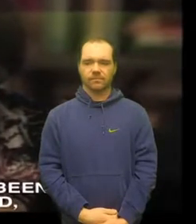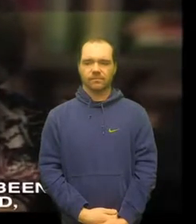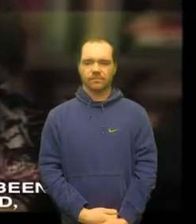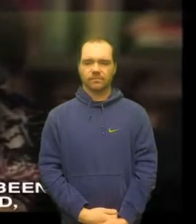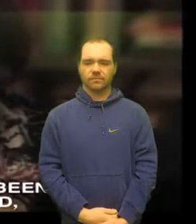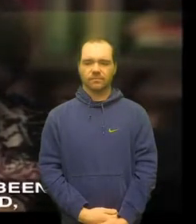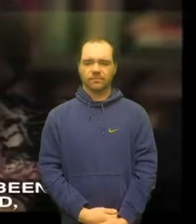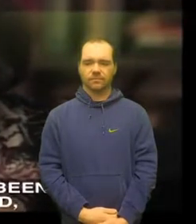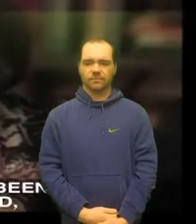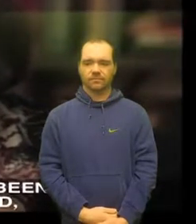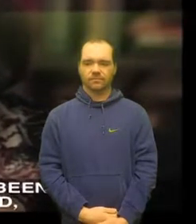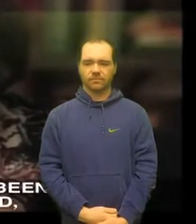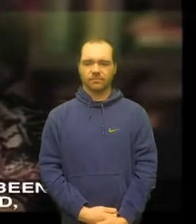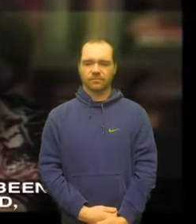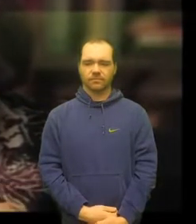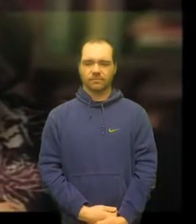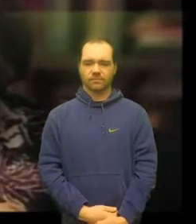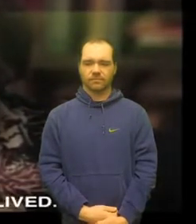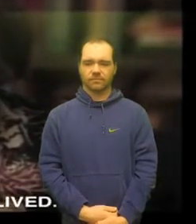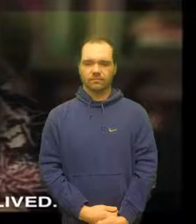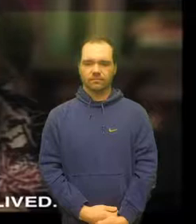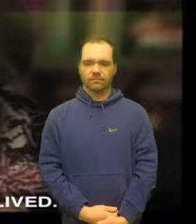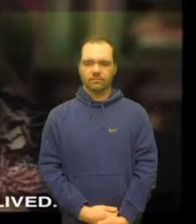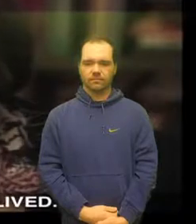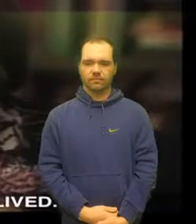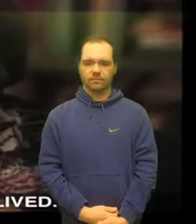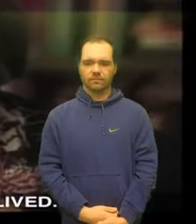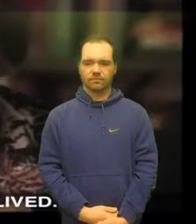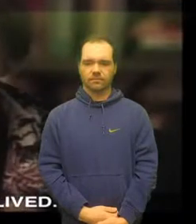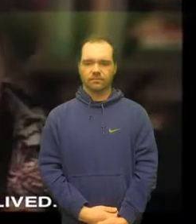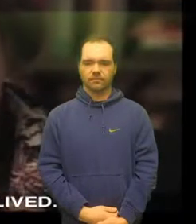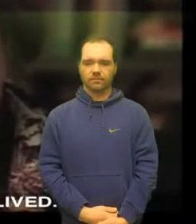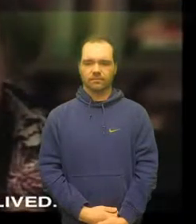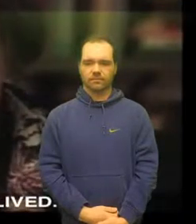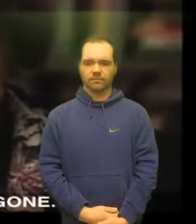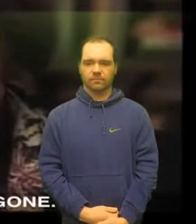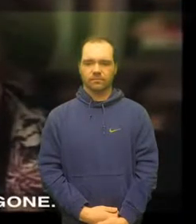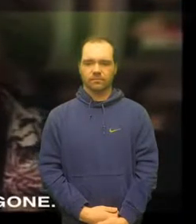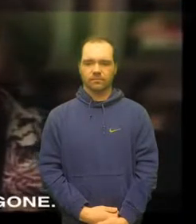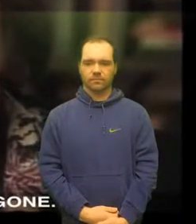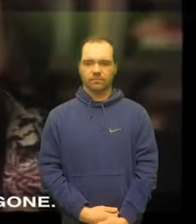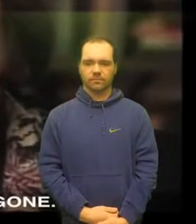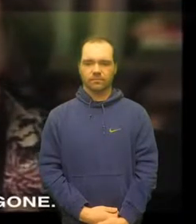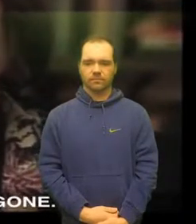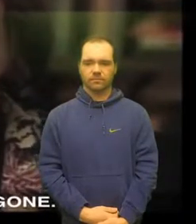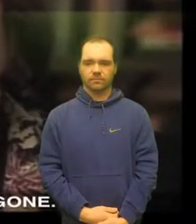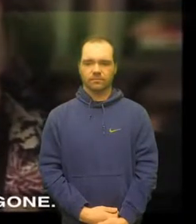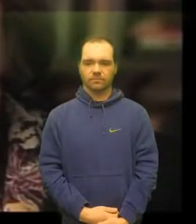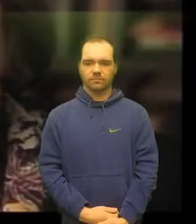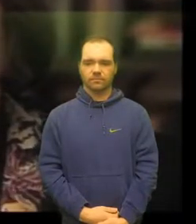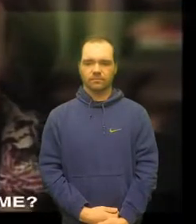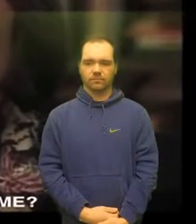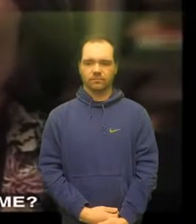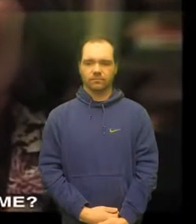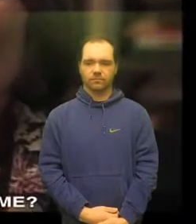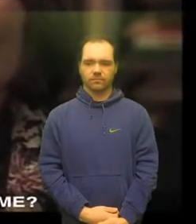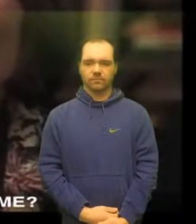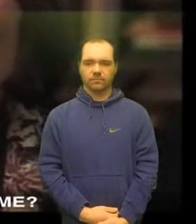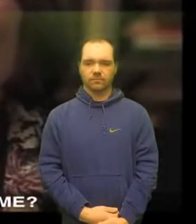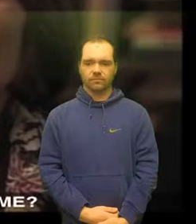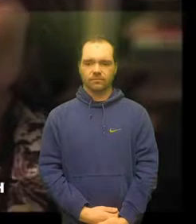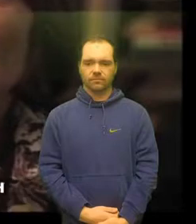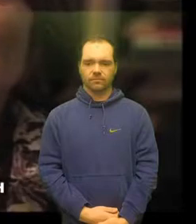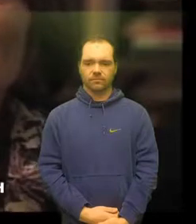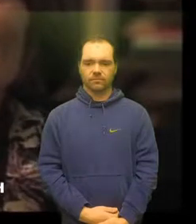past had been significantly short-lived, characteristically short-lived. The great republics were gone. What had